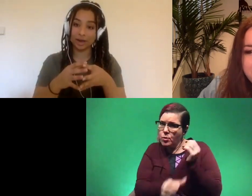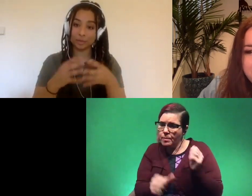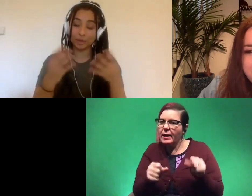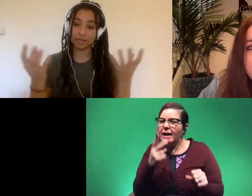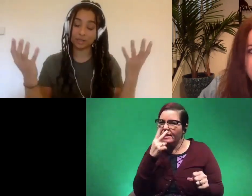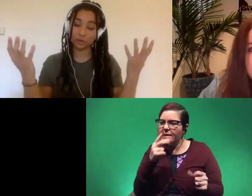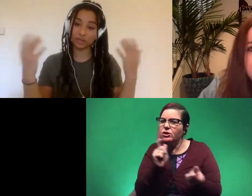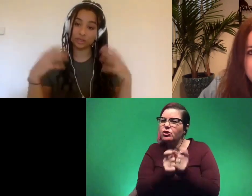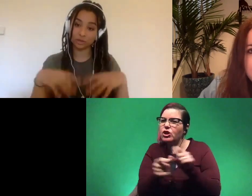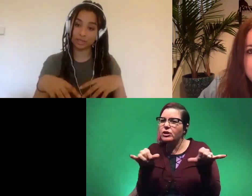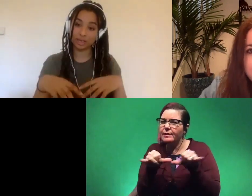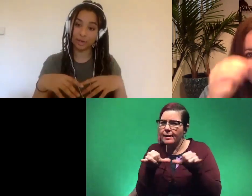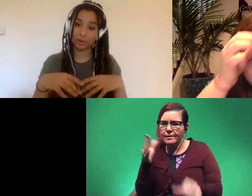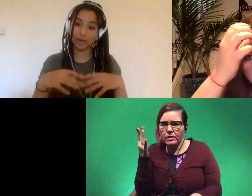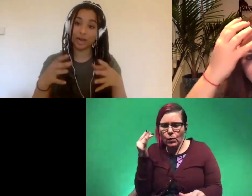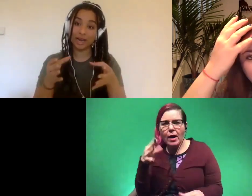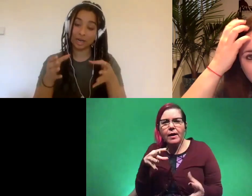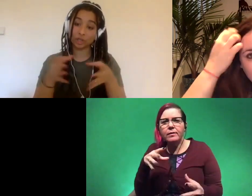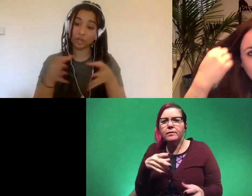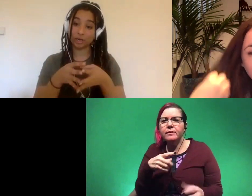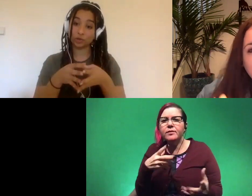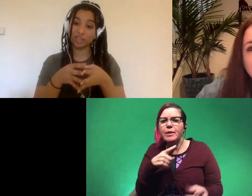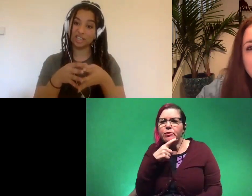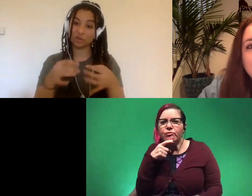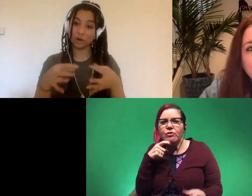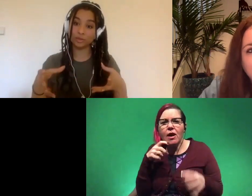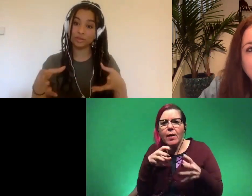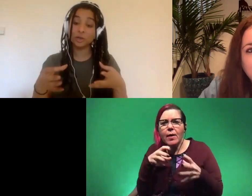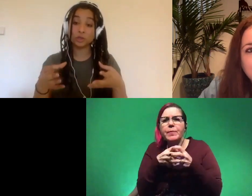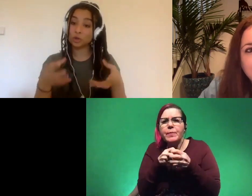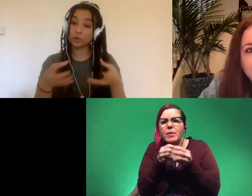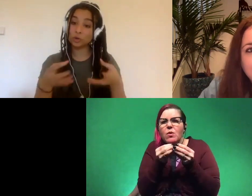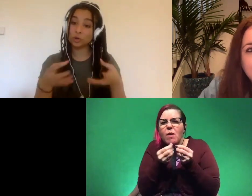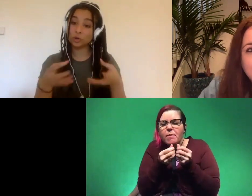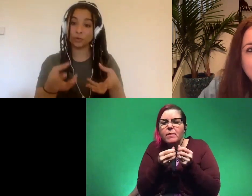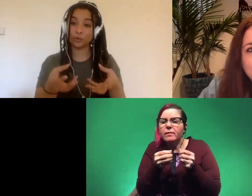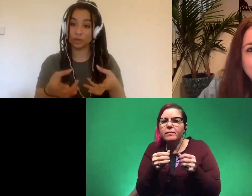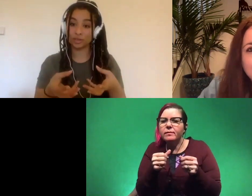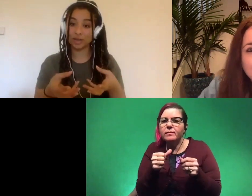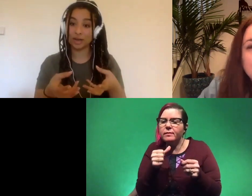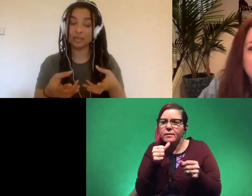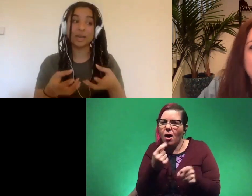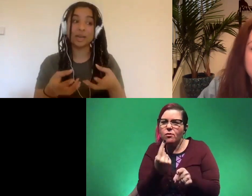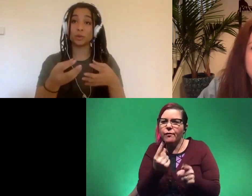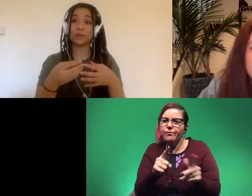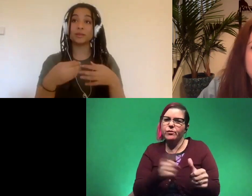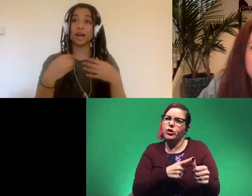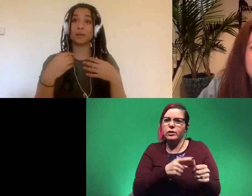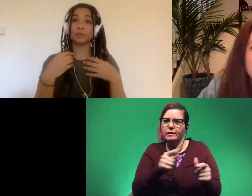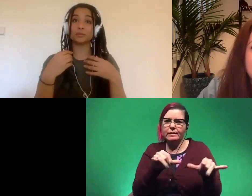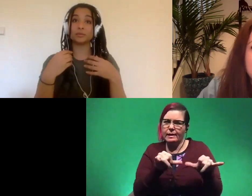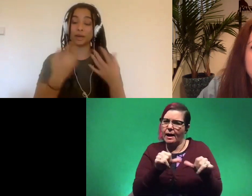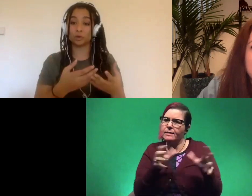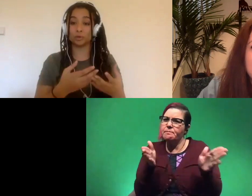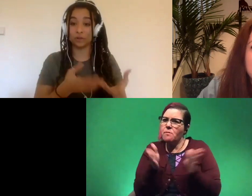size because as soon as it starts to dehydrate it actually kind of shrinks and crumbles so it's no longer the original size so by the